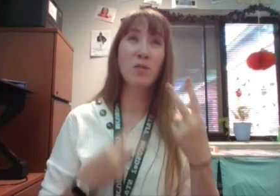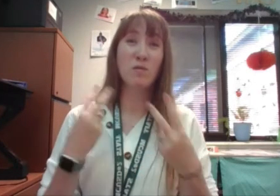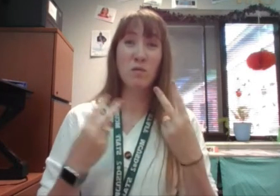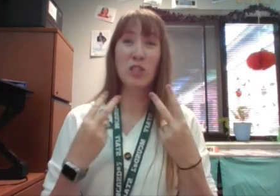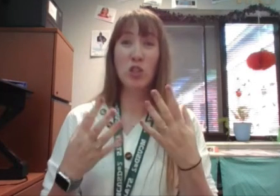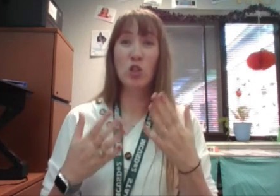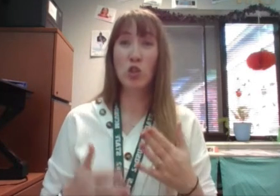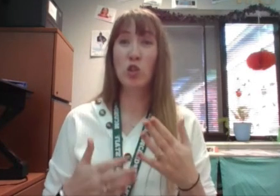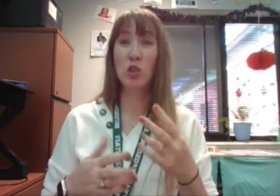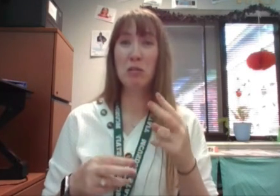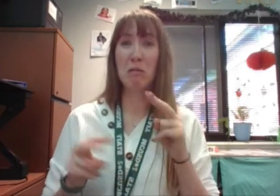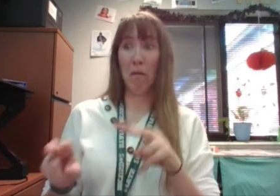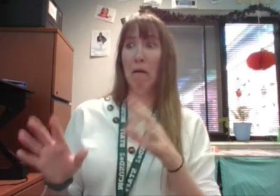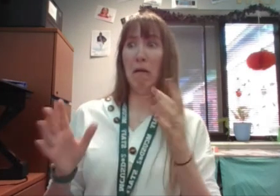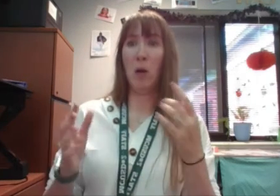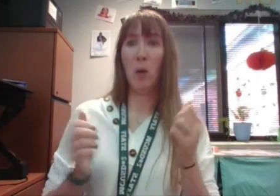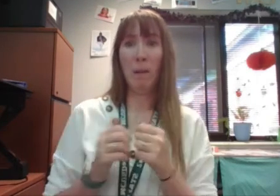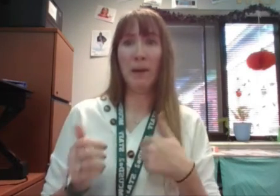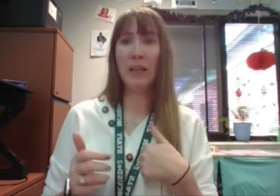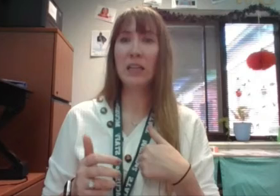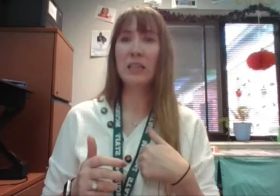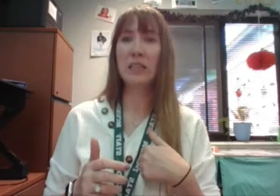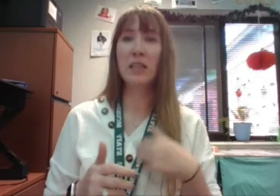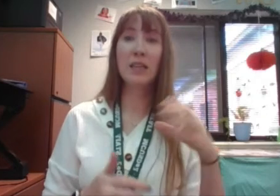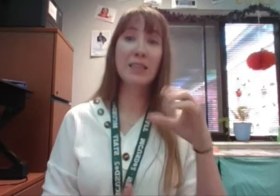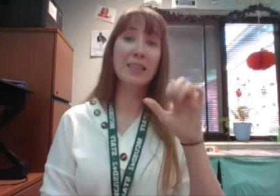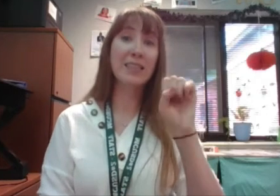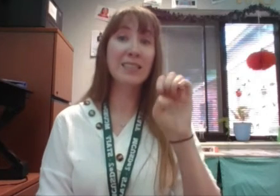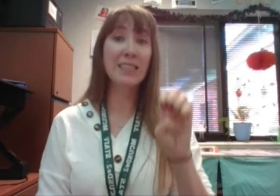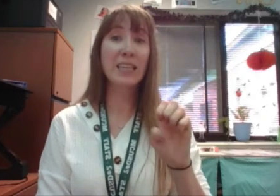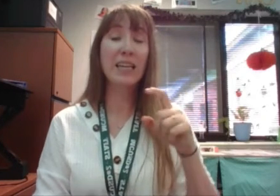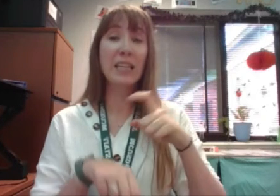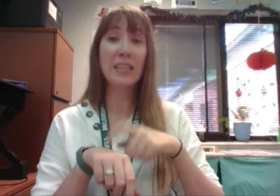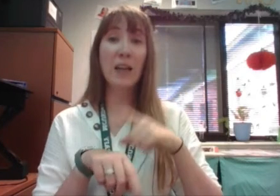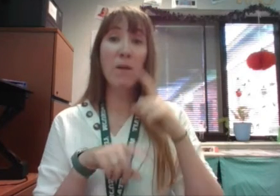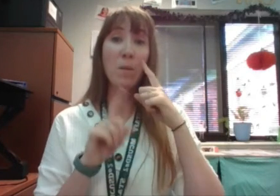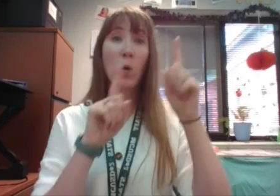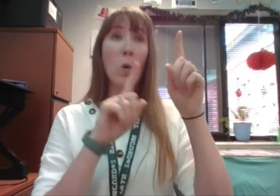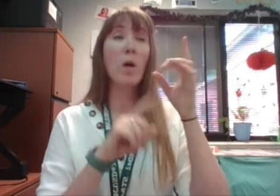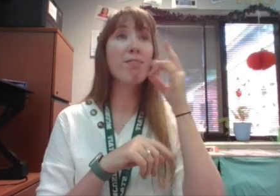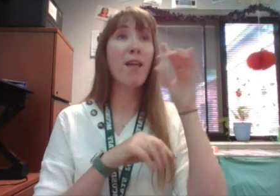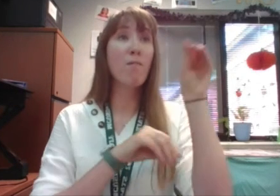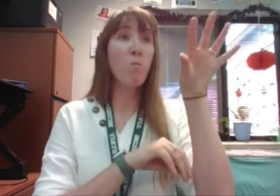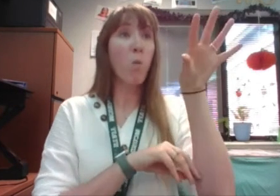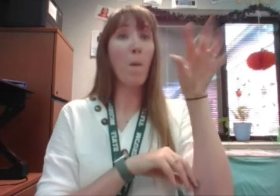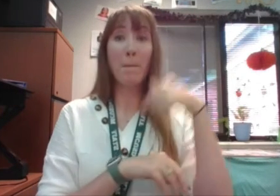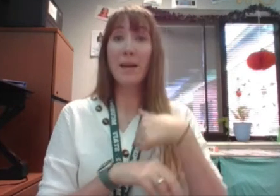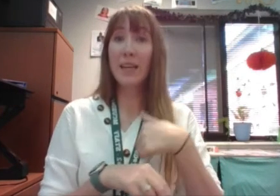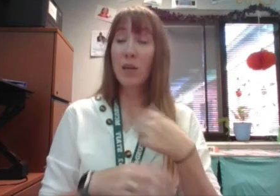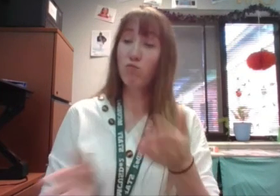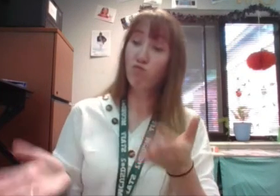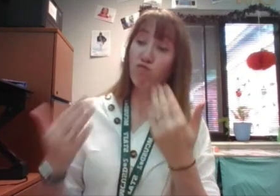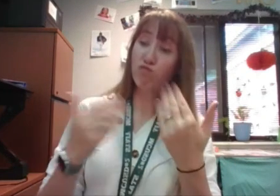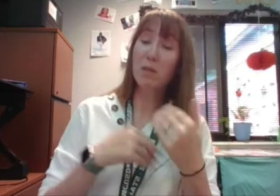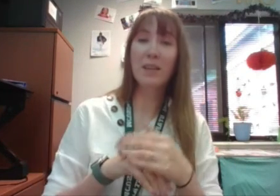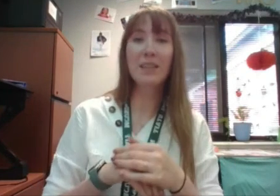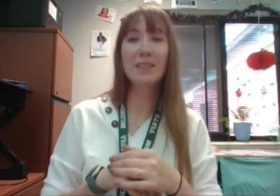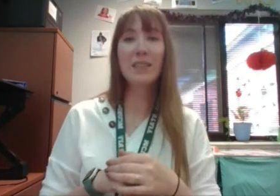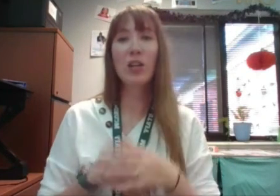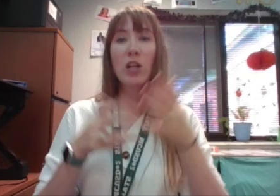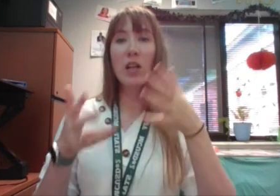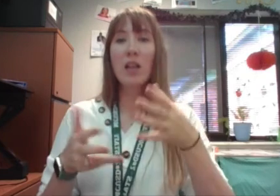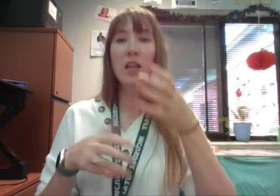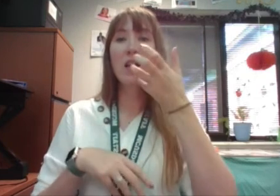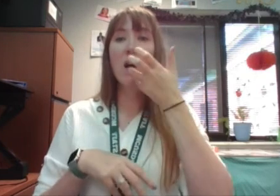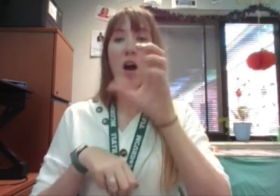Sissy, Ms. Maggie says. It's time for me to go up and light the light. She leaves her niece at the kitchen fire with a cup of hot